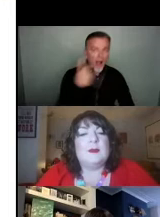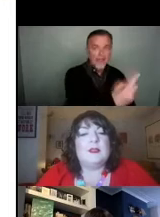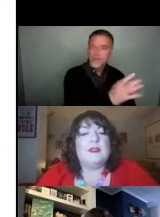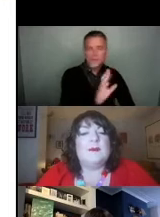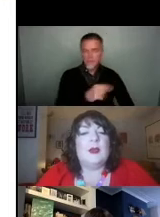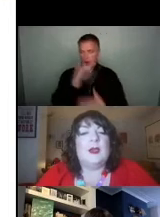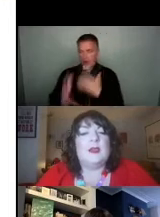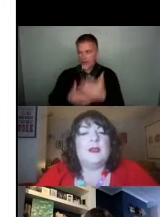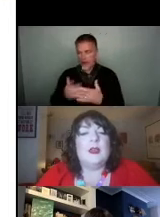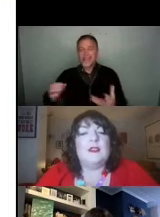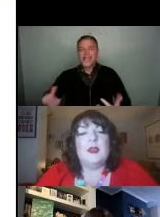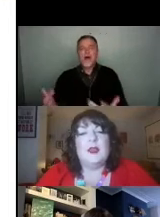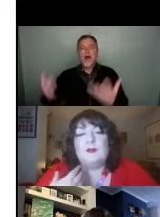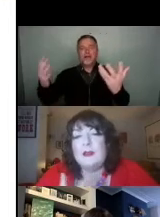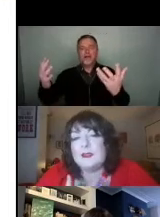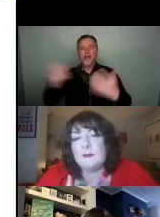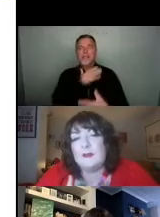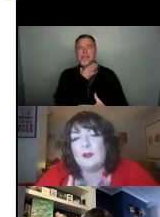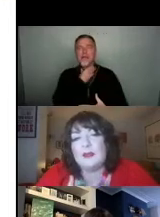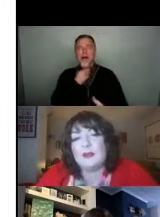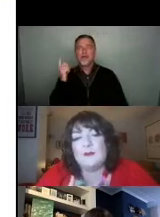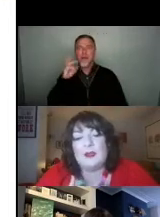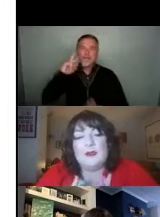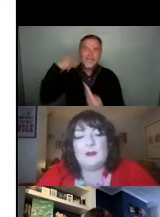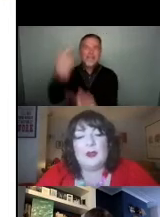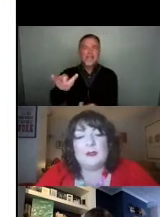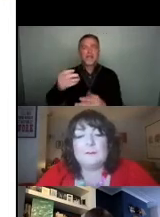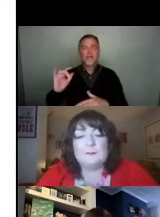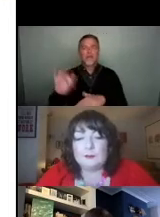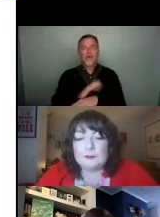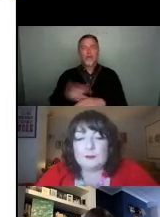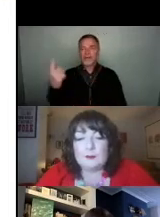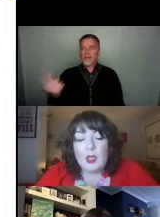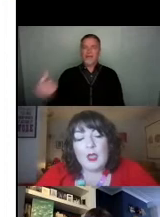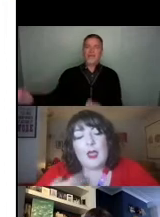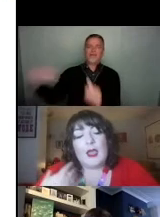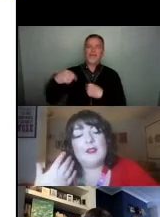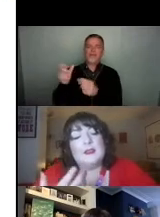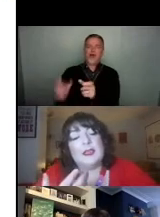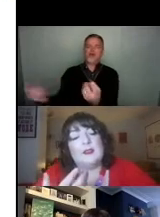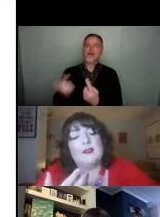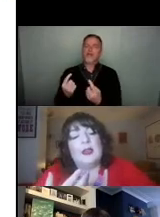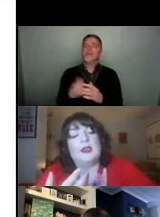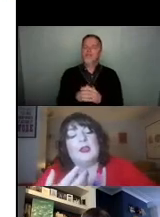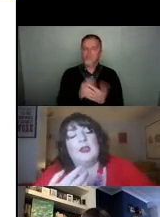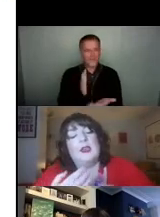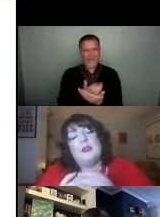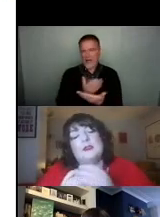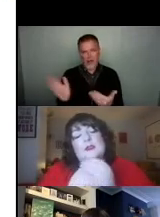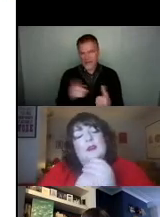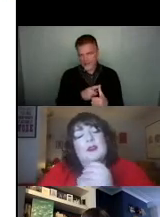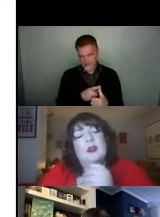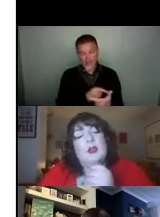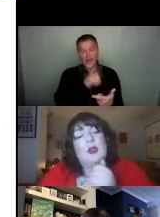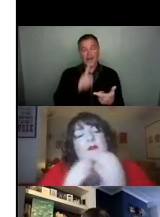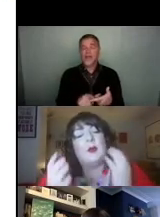experiences inspired a desire to revisit performances and venues in person. And then the second thing is